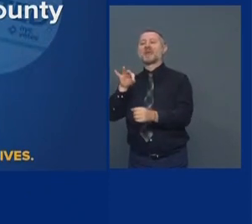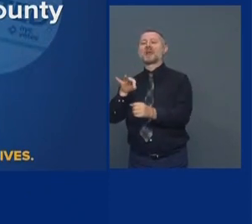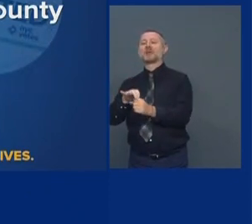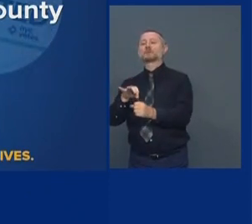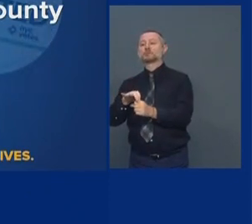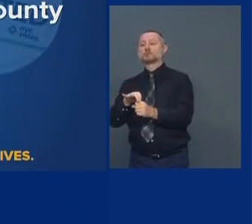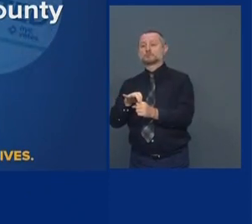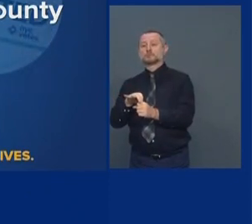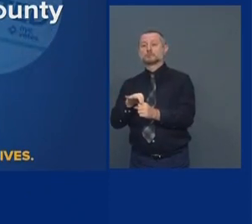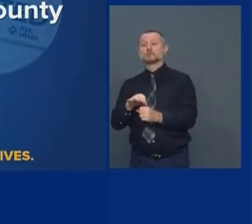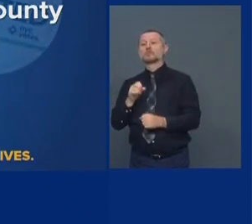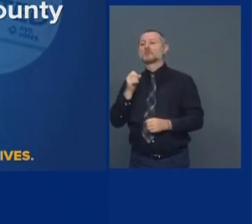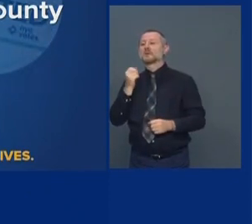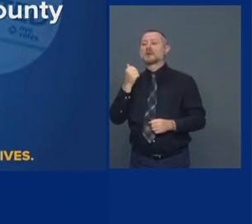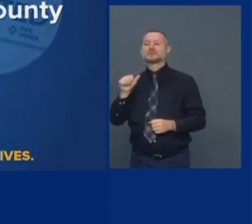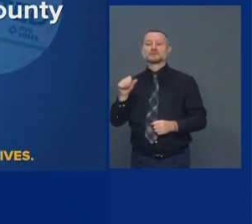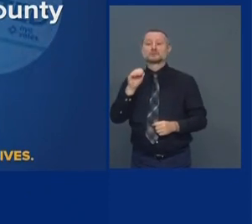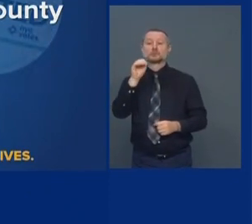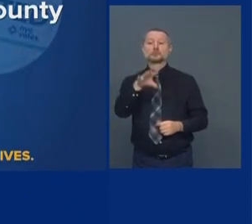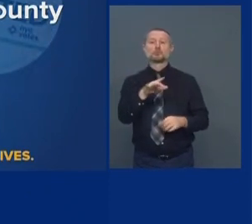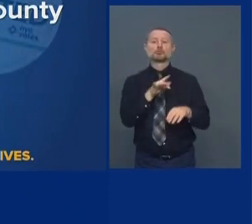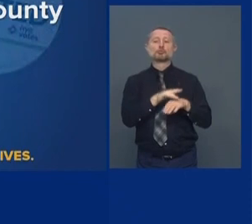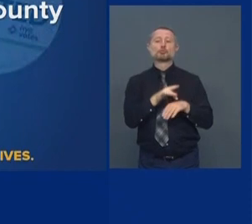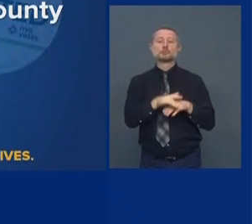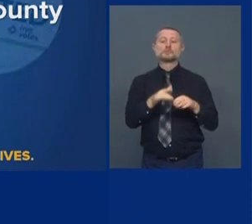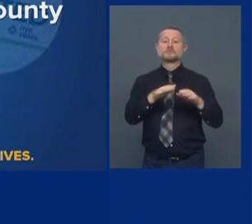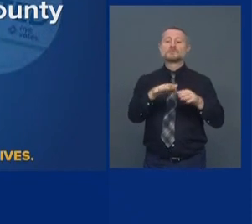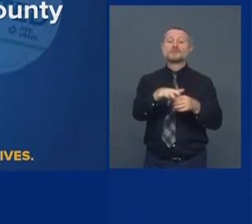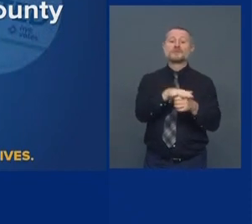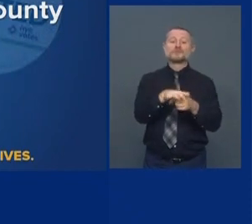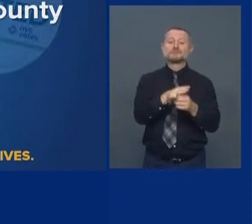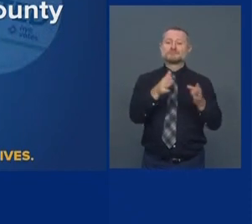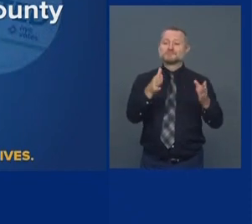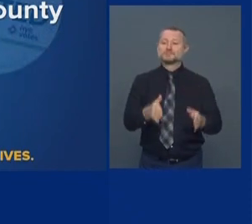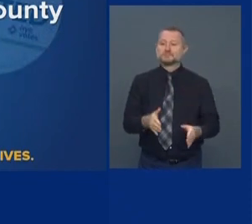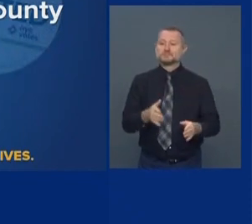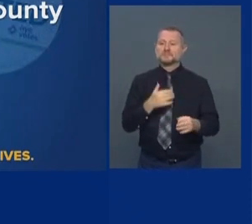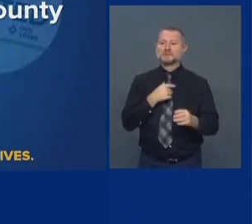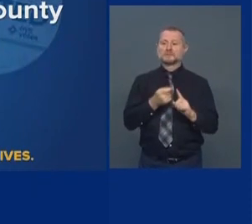in your county during the early voting period, October 24th to November 1.